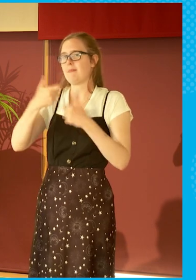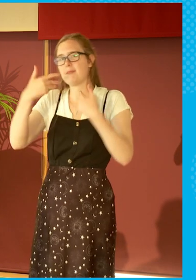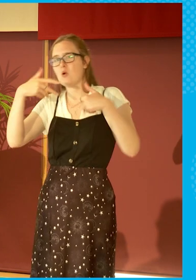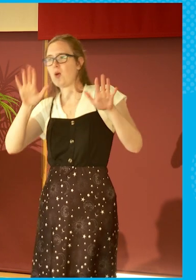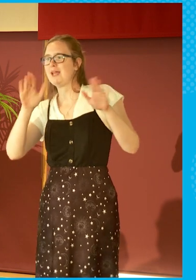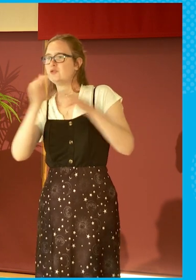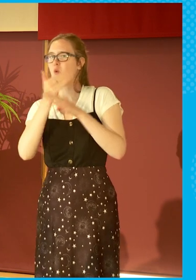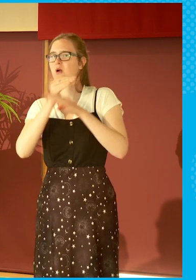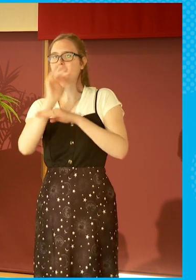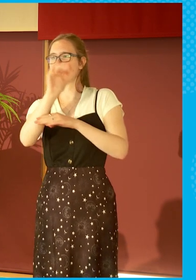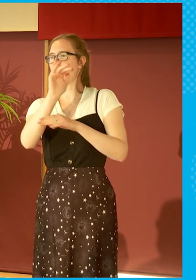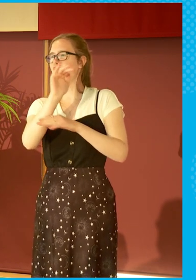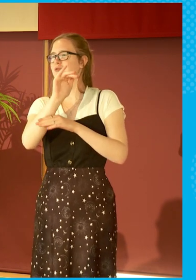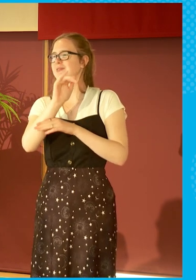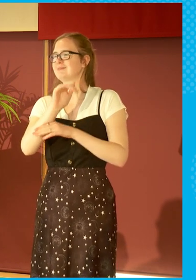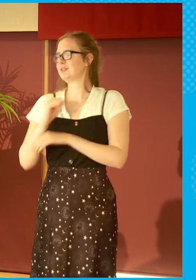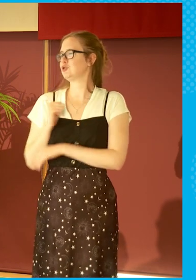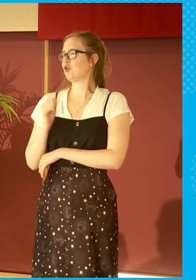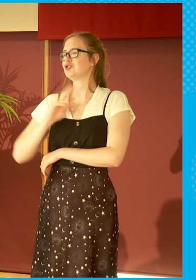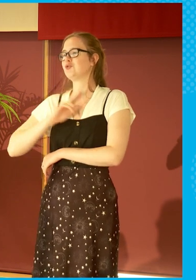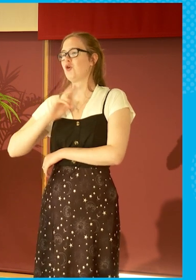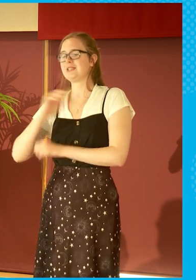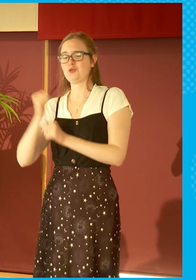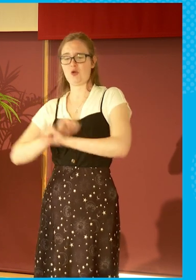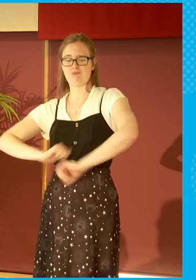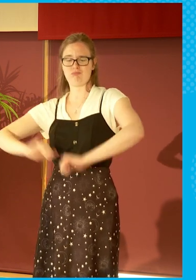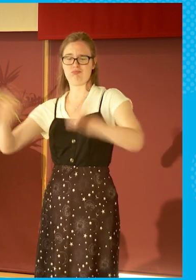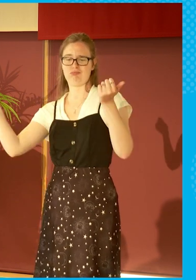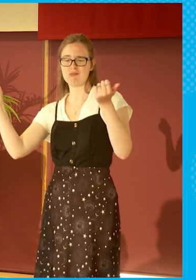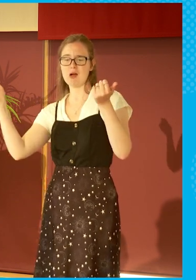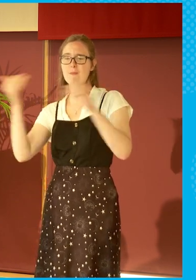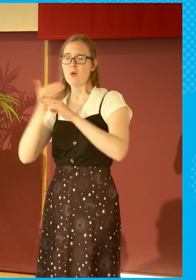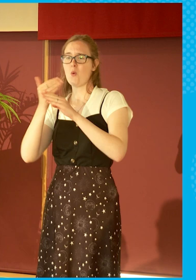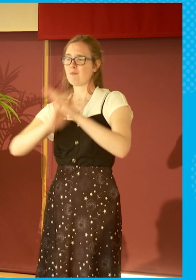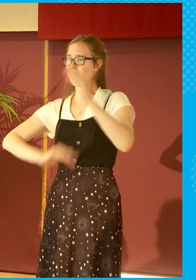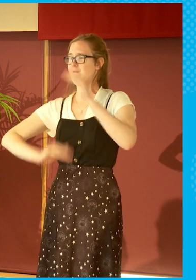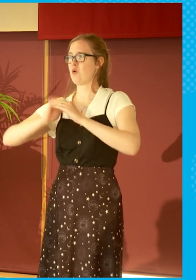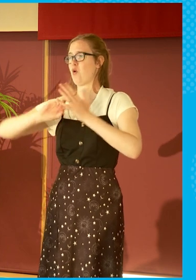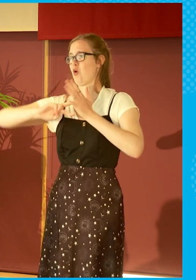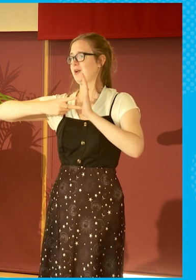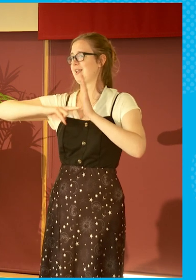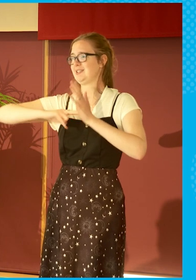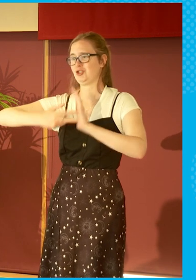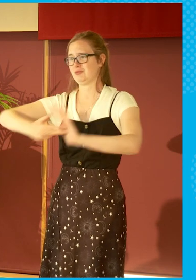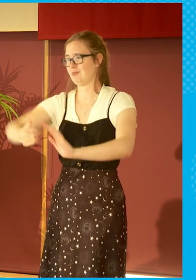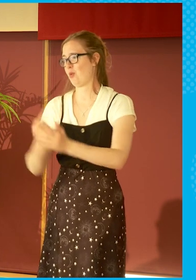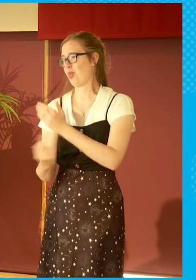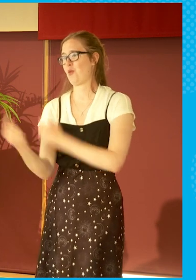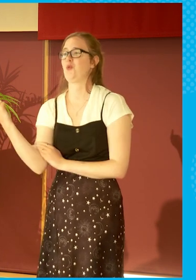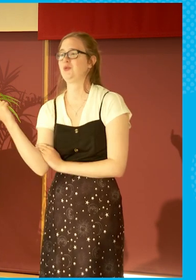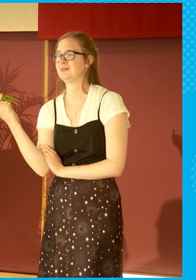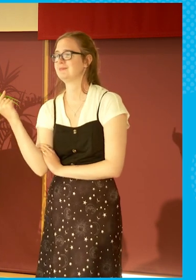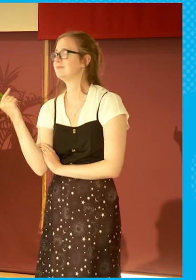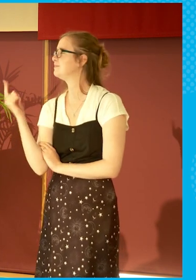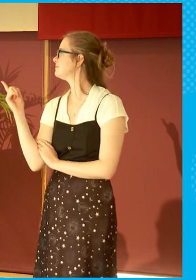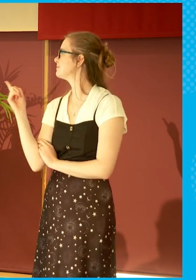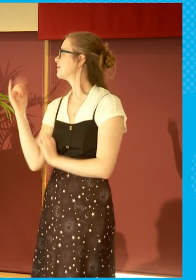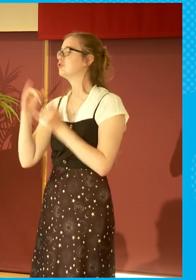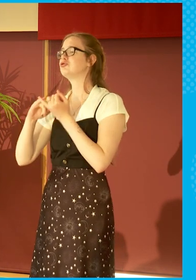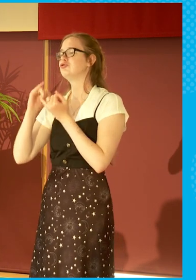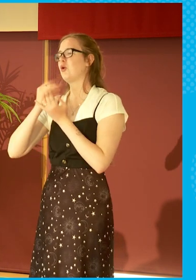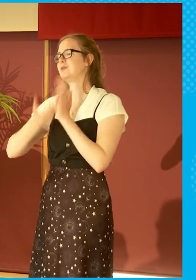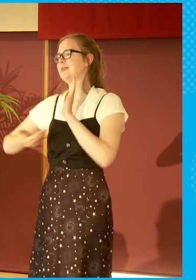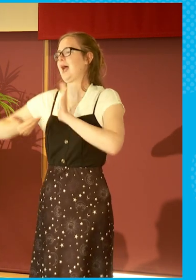abroad. Scottish Voice is doing great things, but working for the whole of our organisation. So can I add, you mentioned